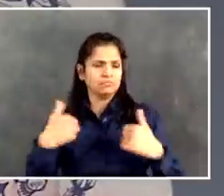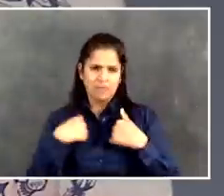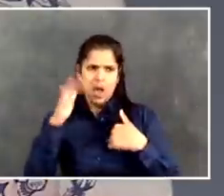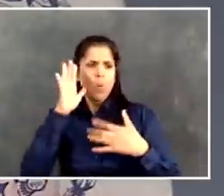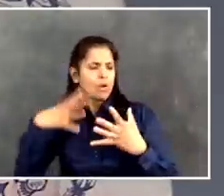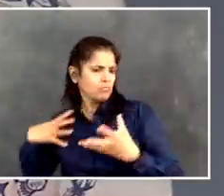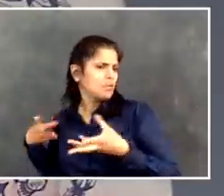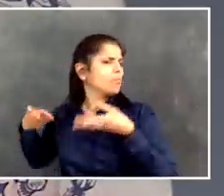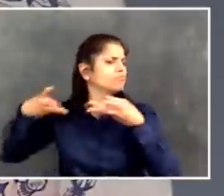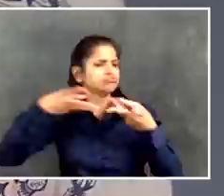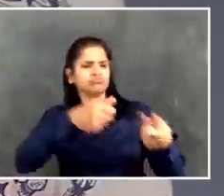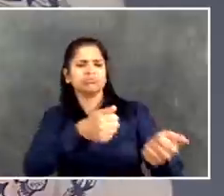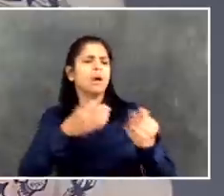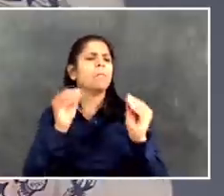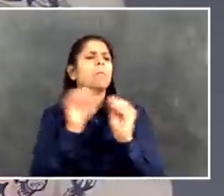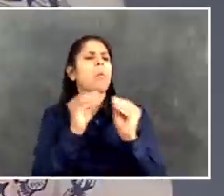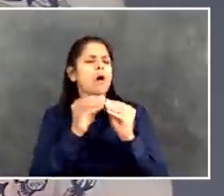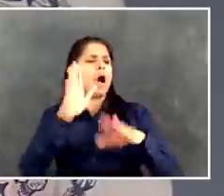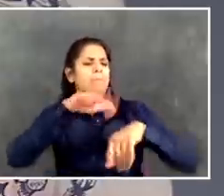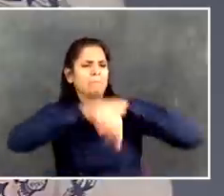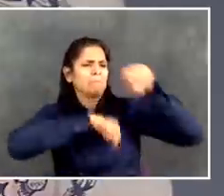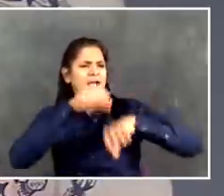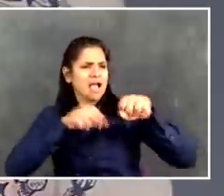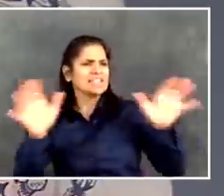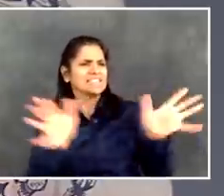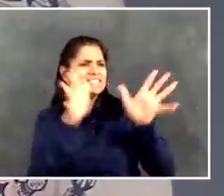Last two, Jeff Mays from The Times. Jeff?